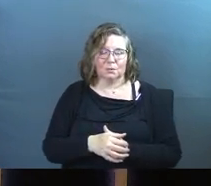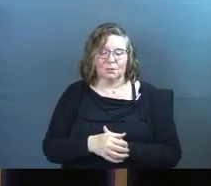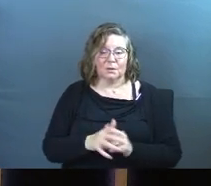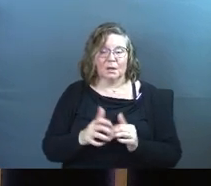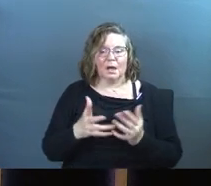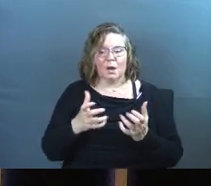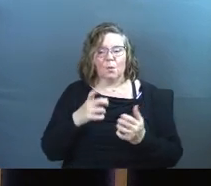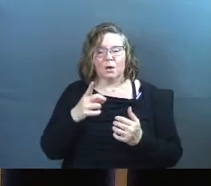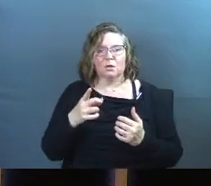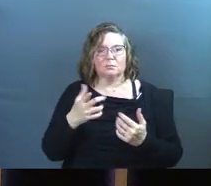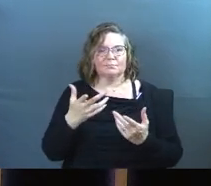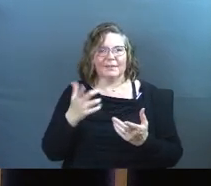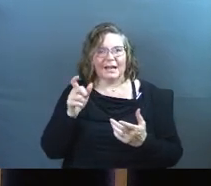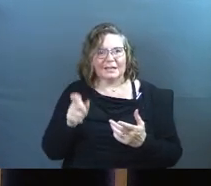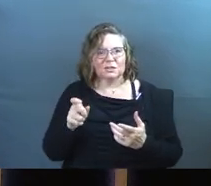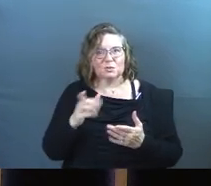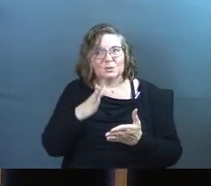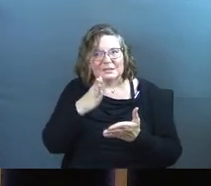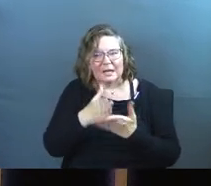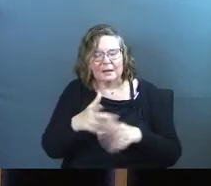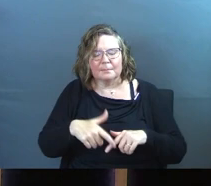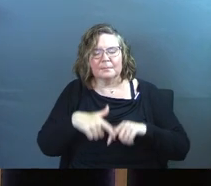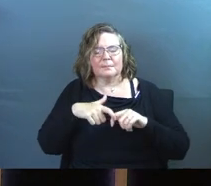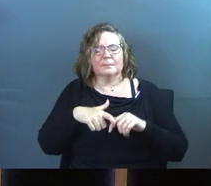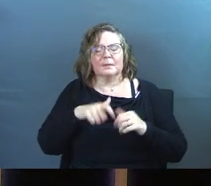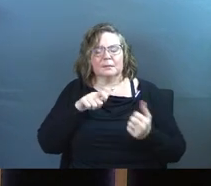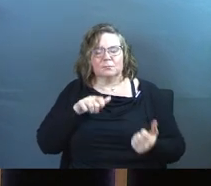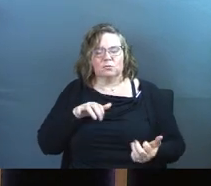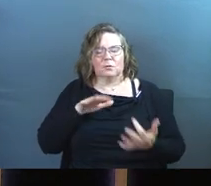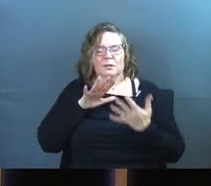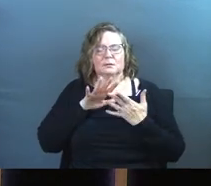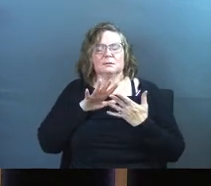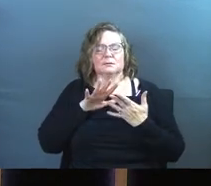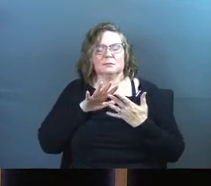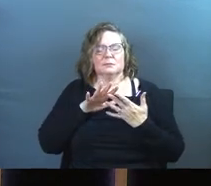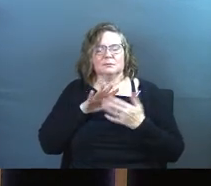And said, want you to help. I need you to stop. I need you to be in my presence.